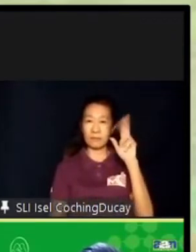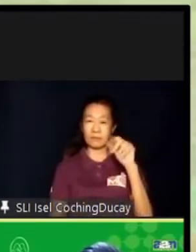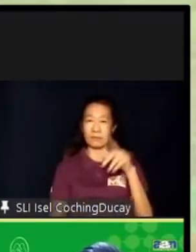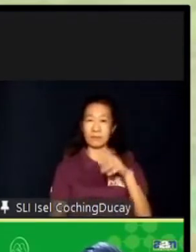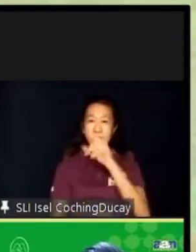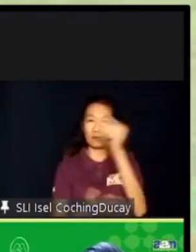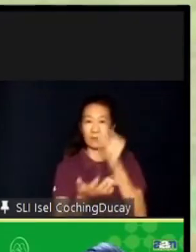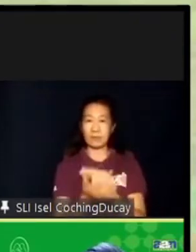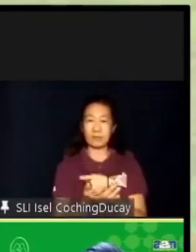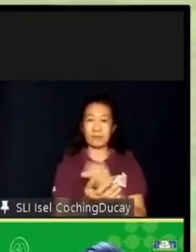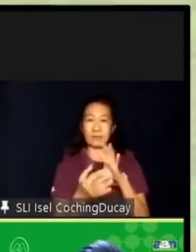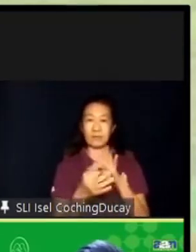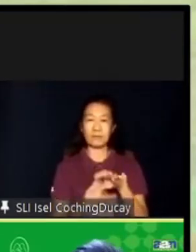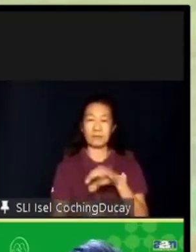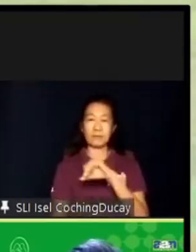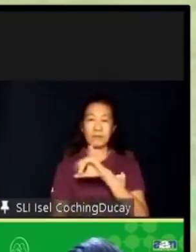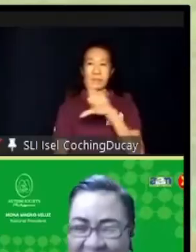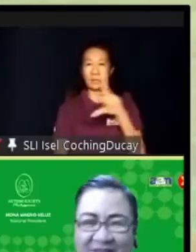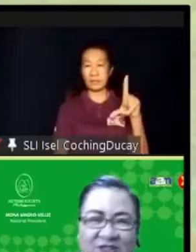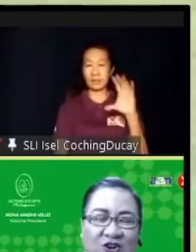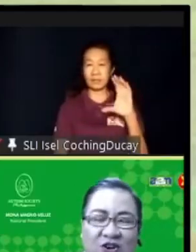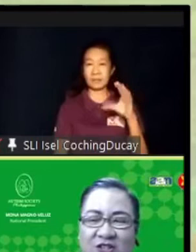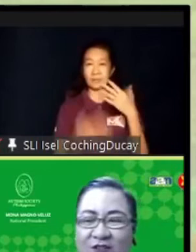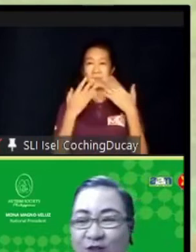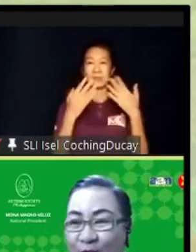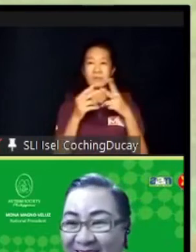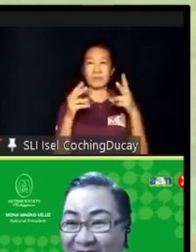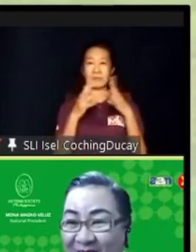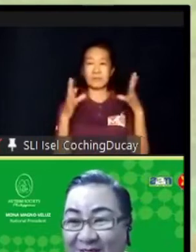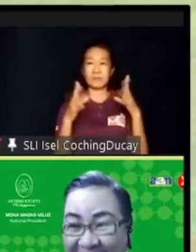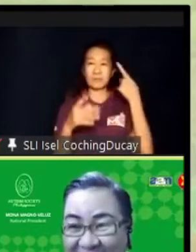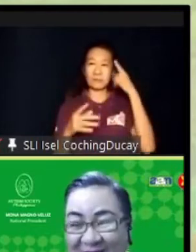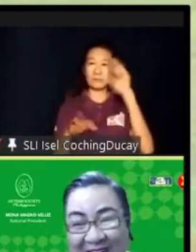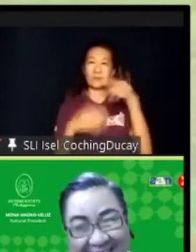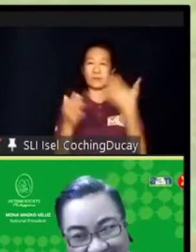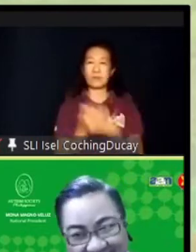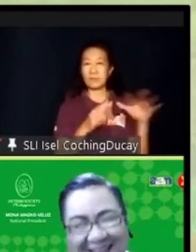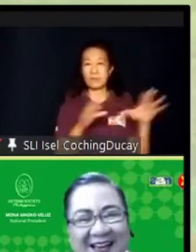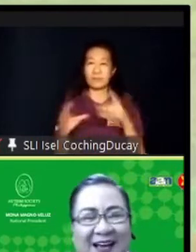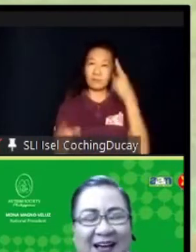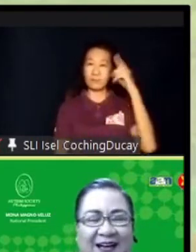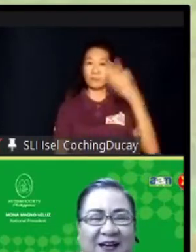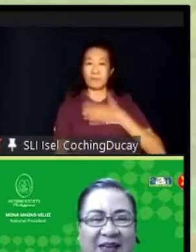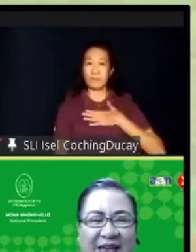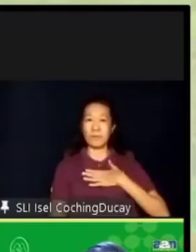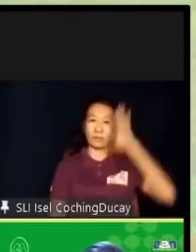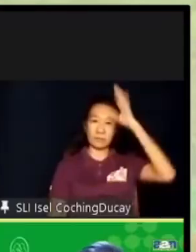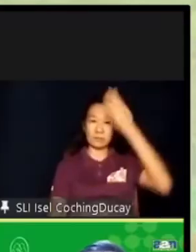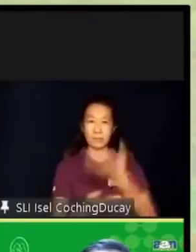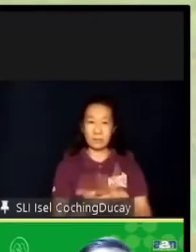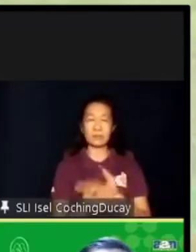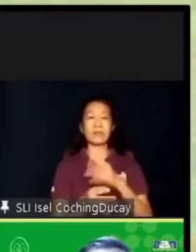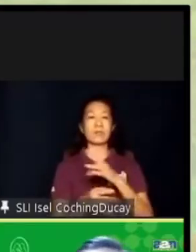graduate of the ILLC. So, maraming salamat, teacher Archie, for all that you have done for my son. And